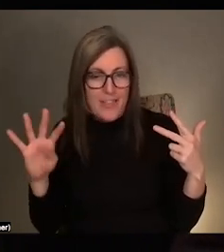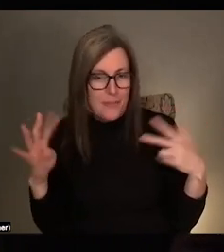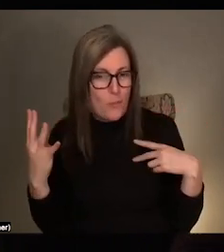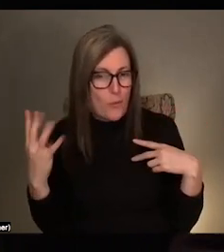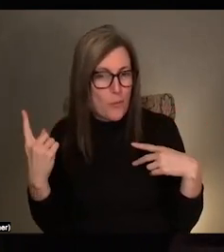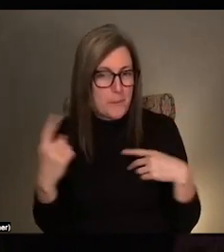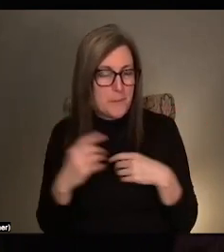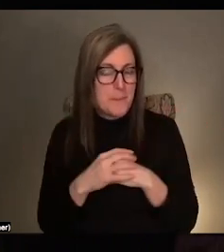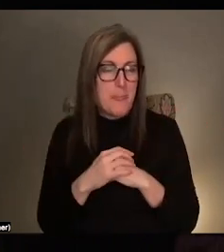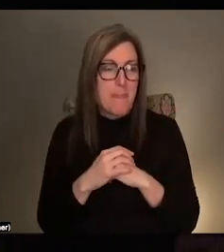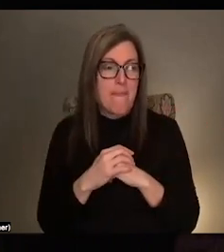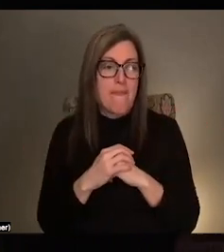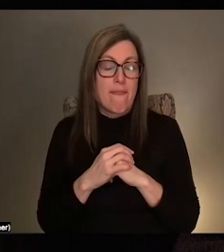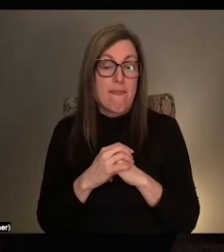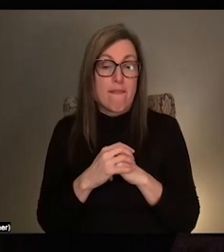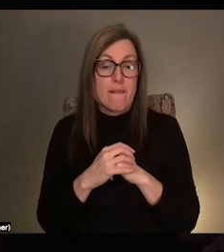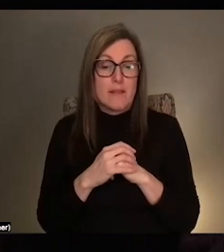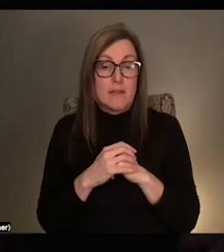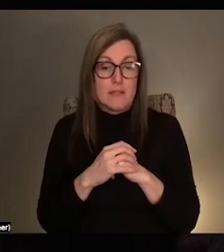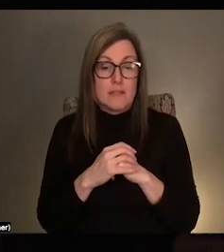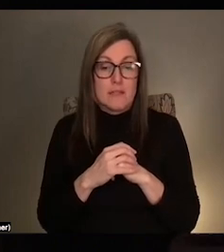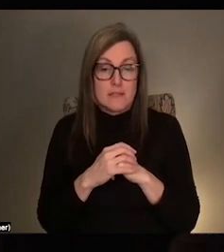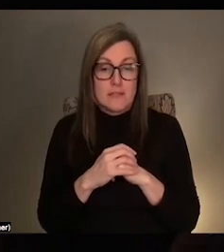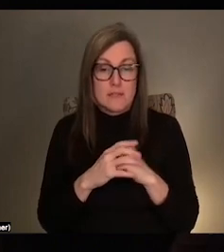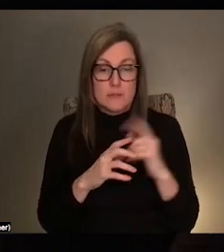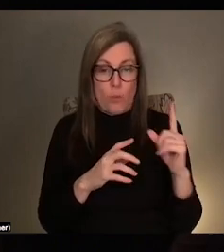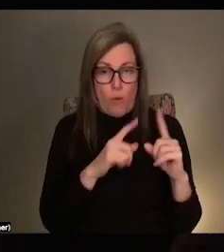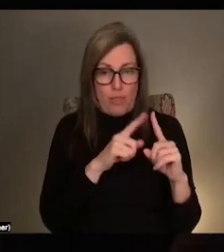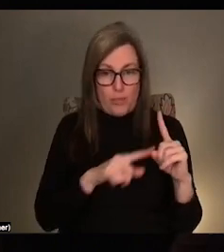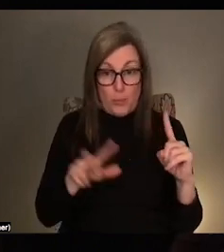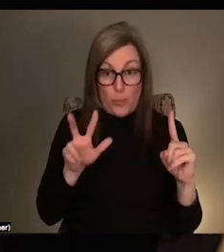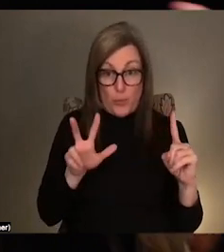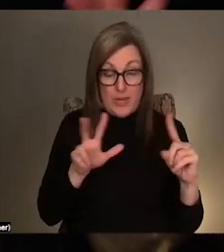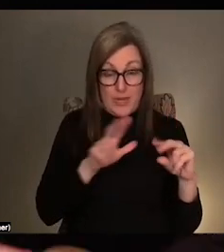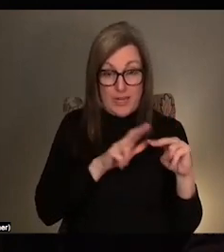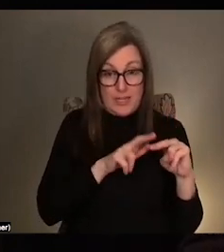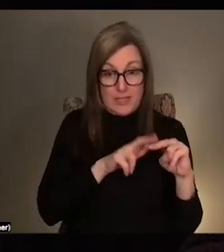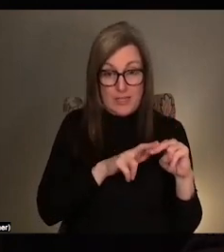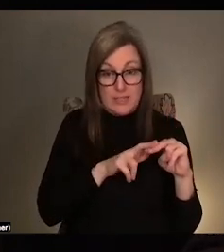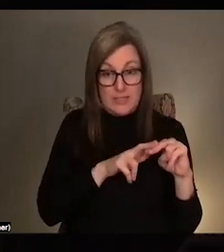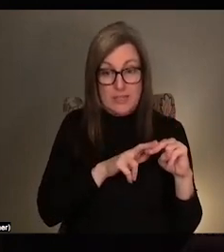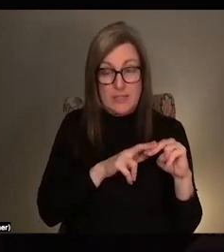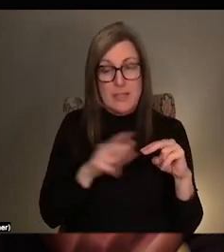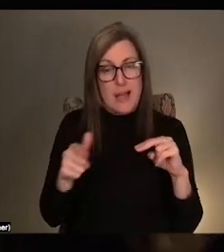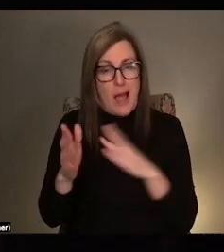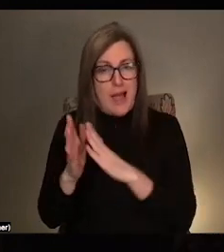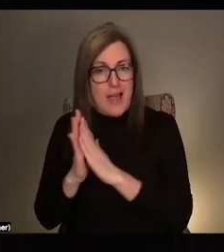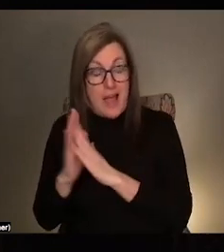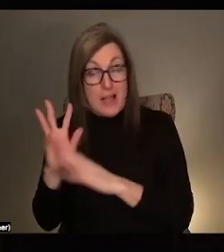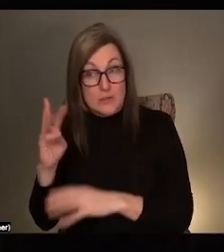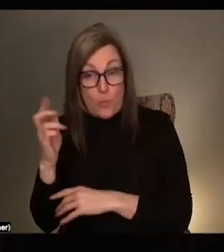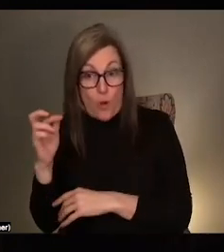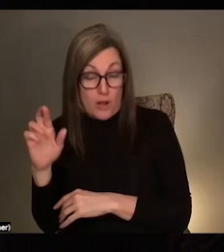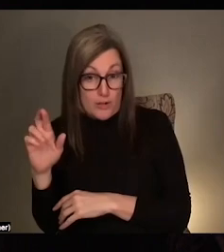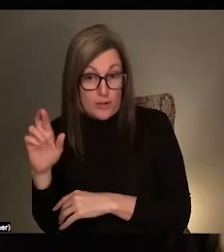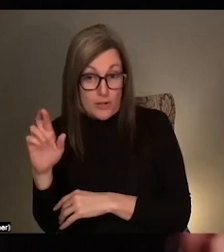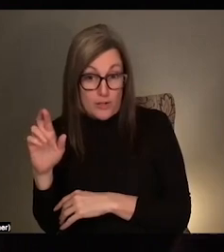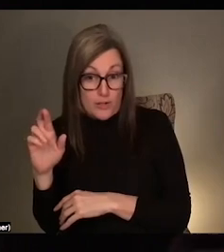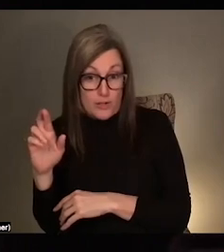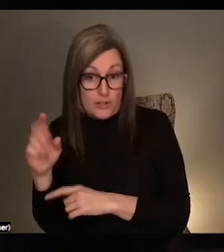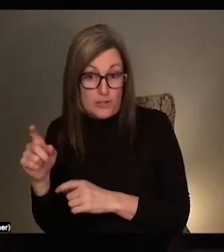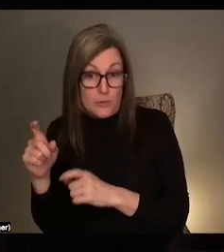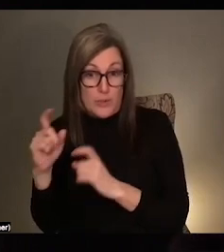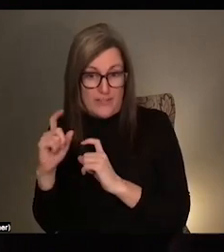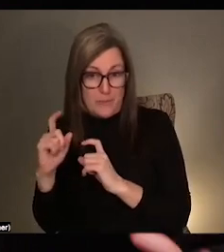And so it's institutional seat one through three. And I had asked the Walker to give me the Walker